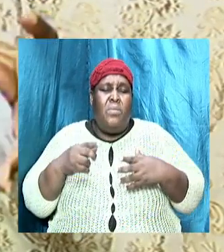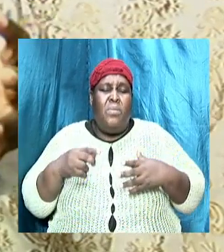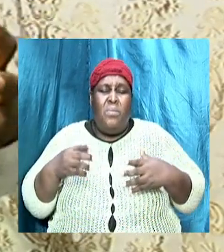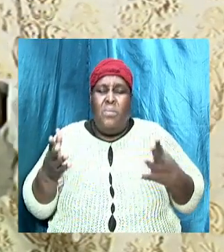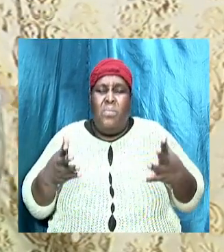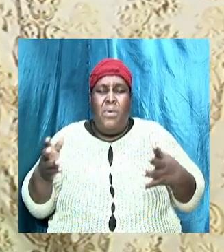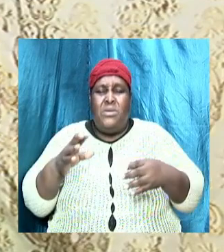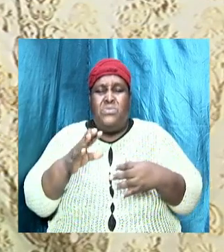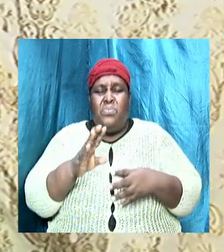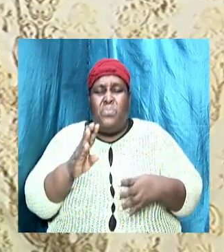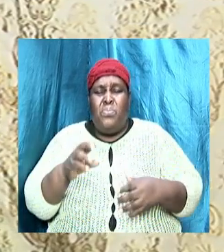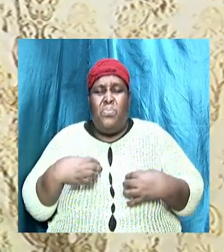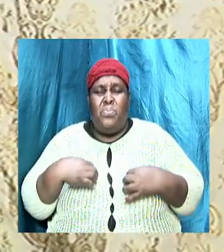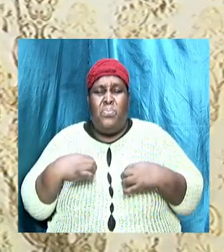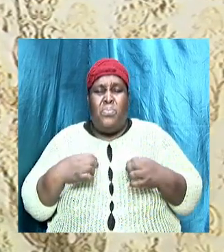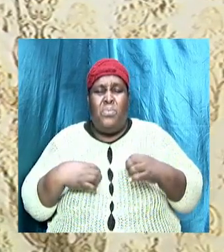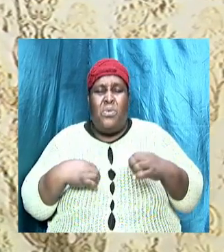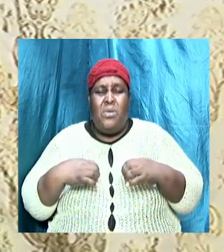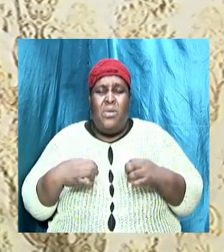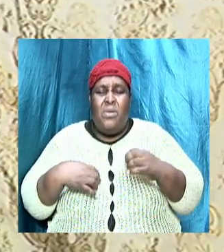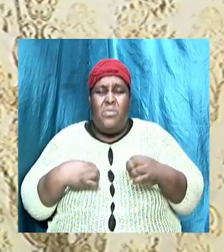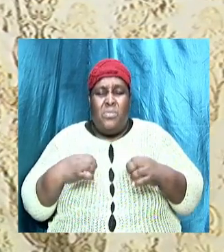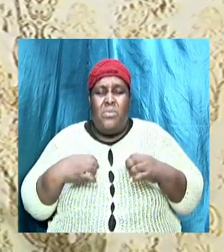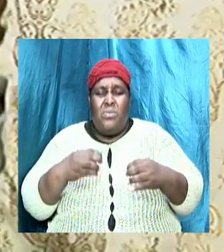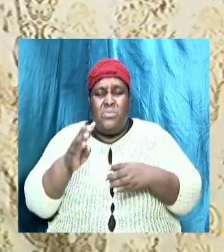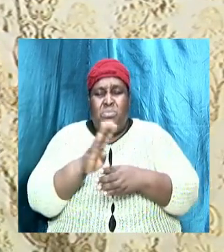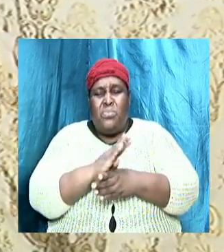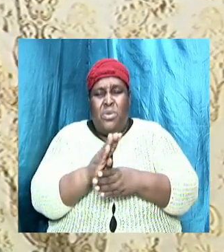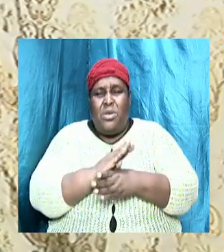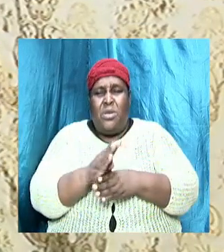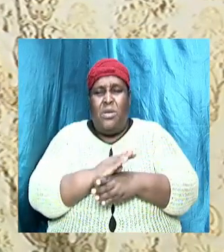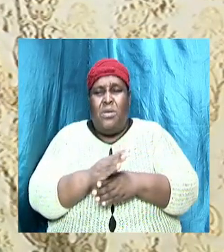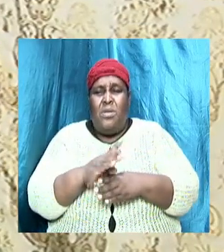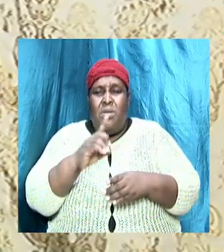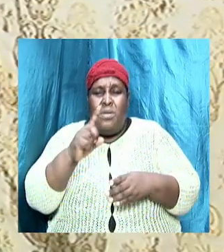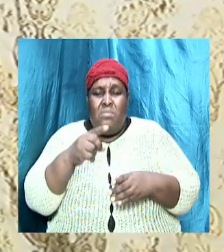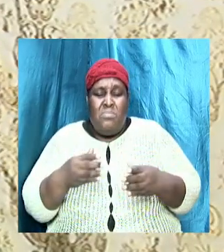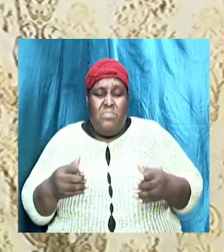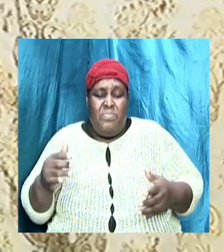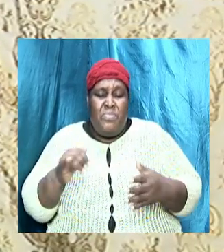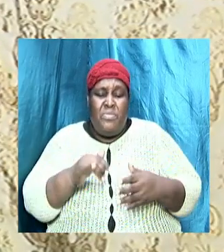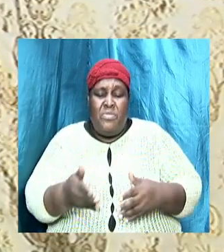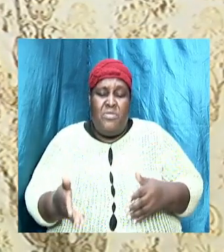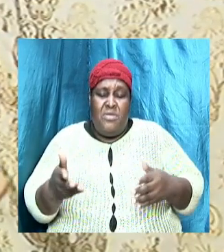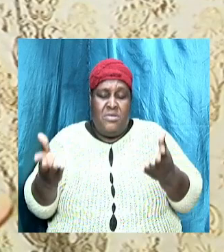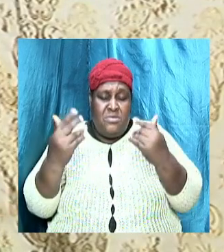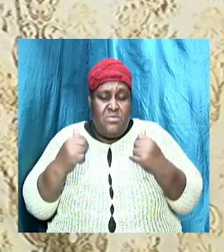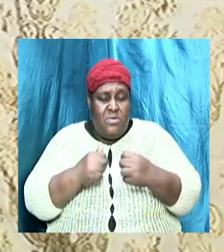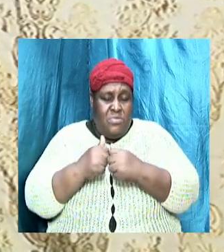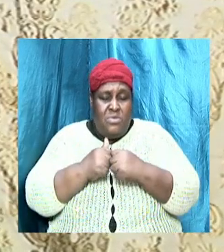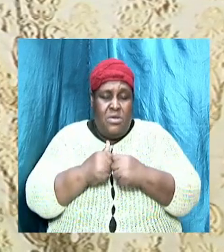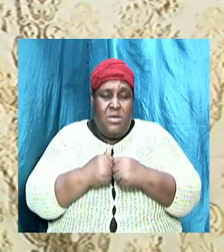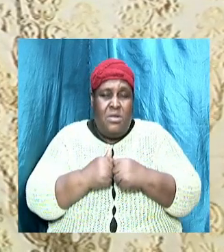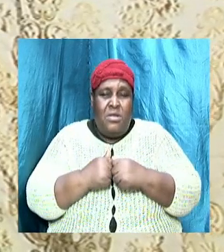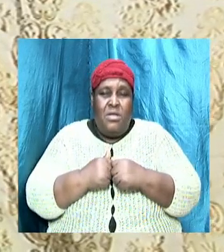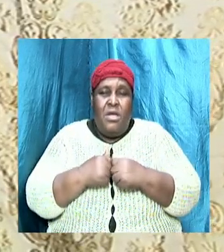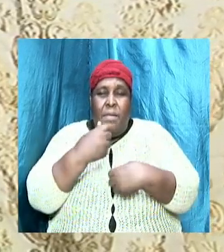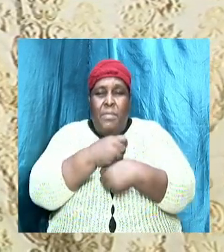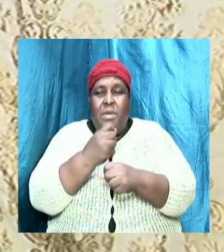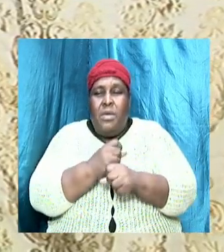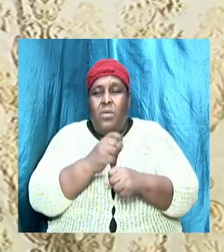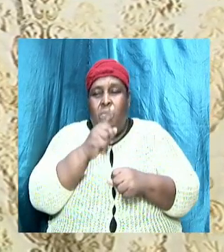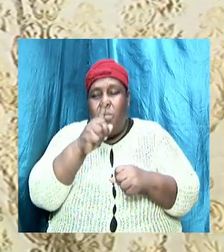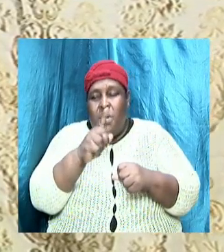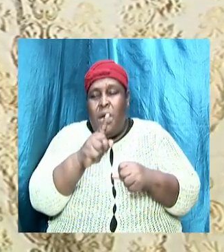together, to form one big doctrine, so to speak, that the apostles presented to us. And you